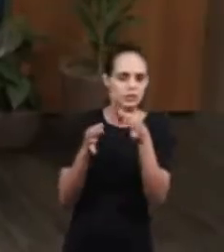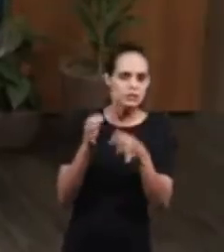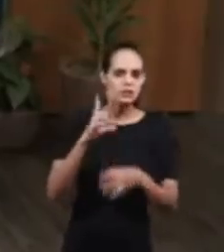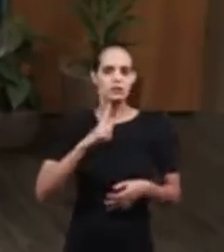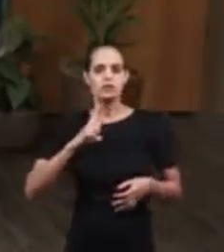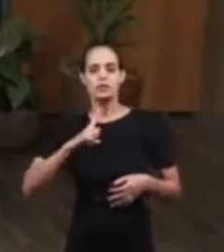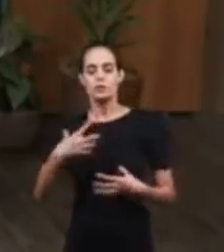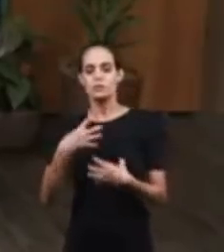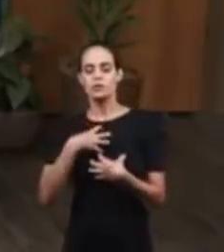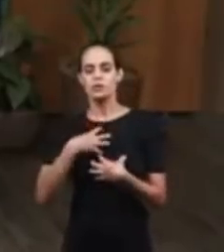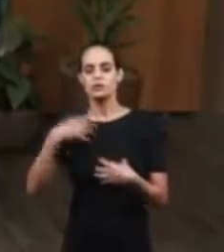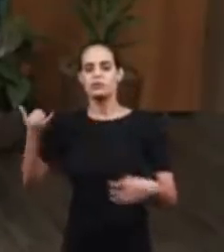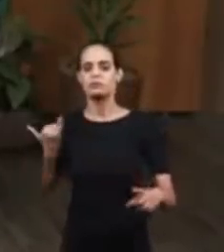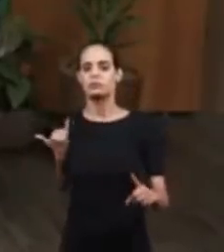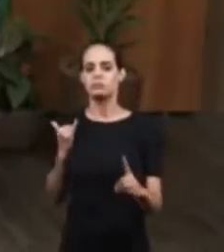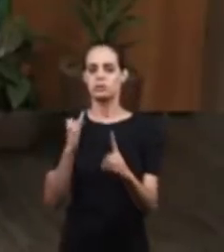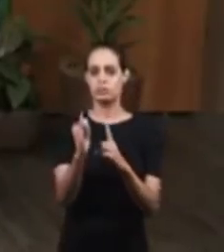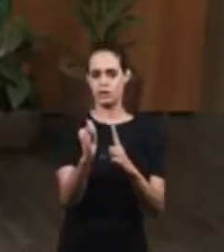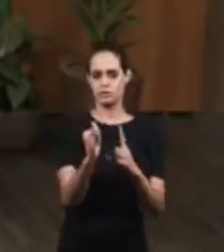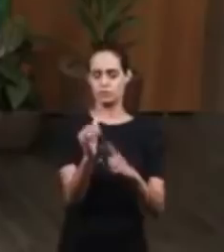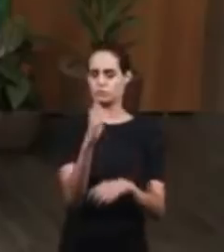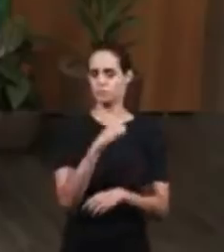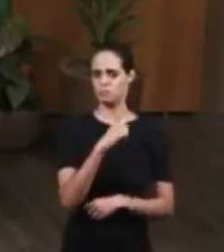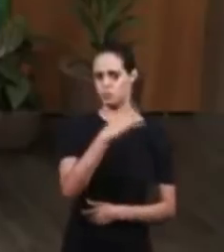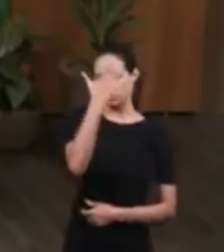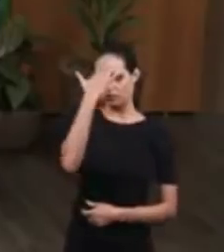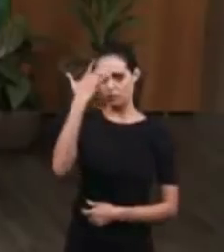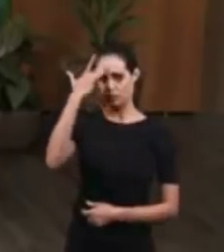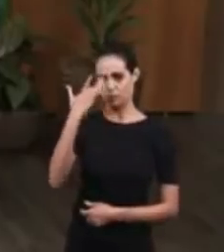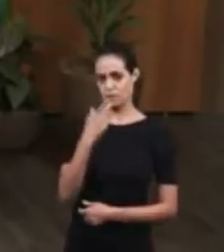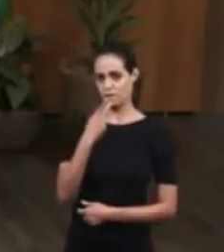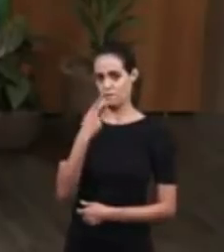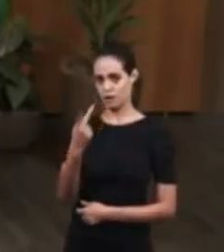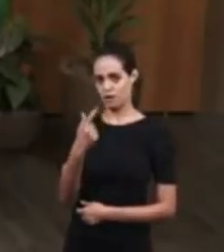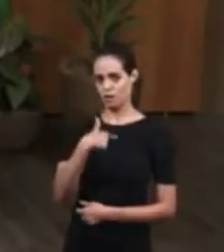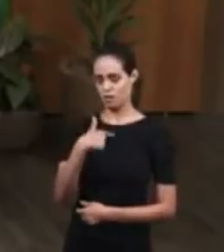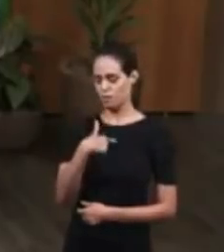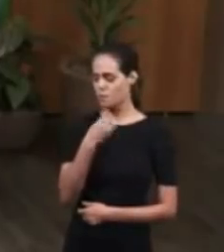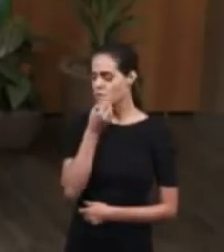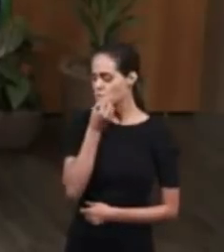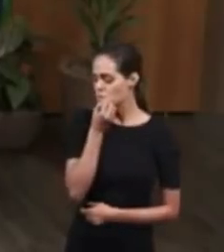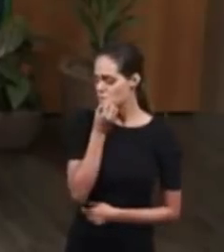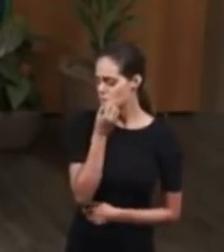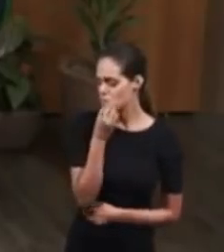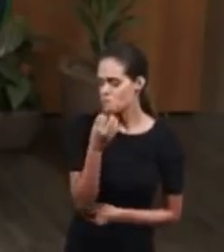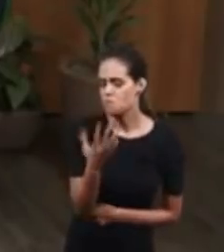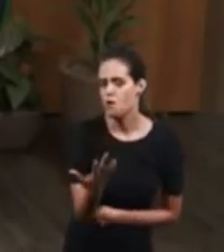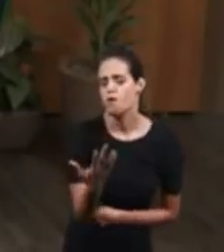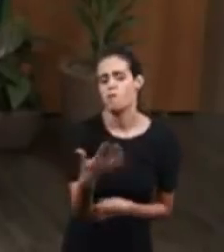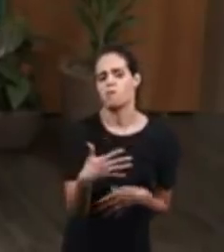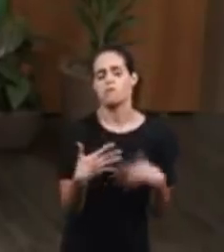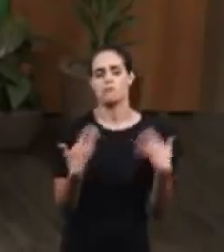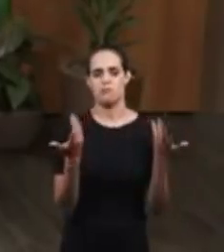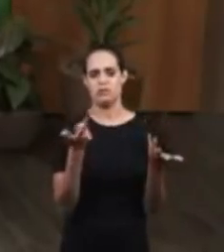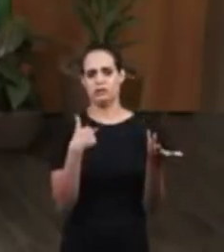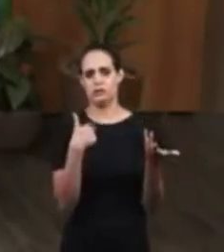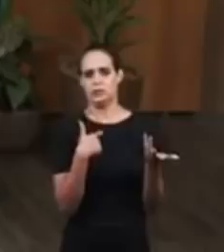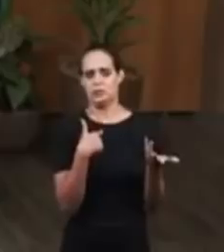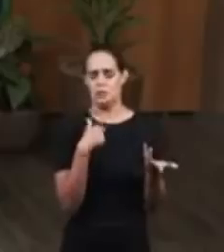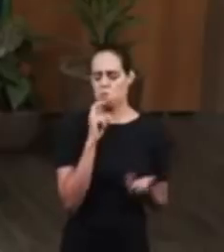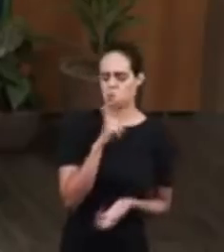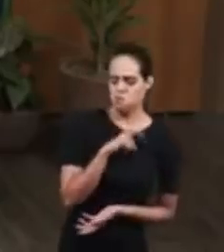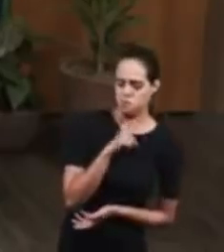And what happens is that many today use the same arguments. I am a good person. I don't get in